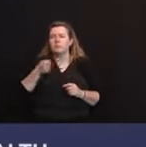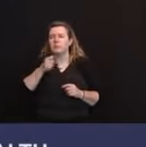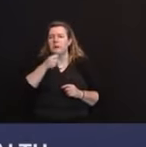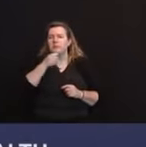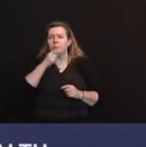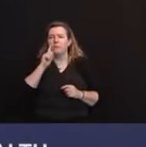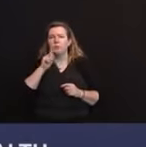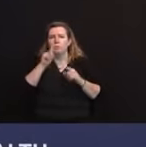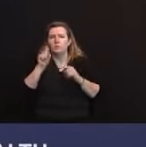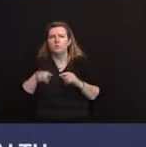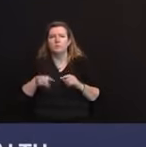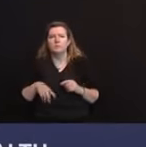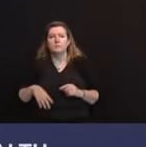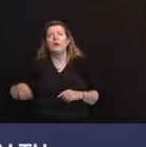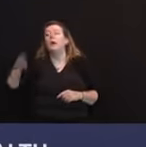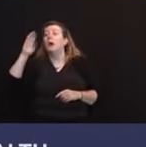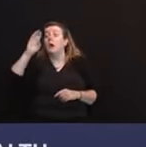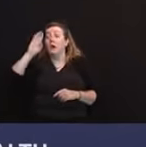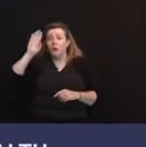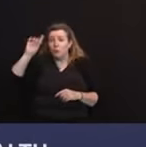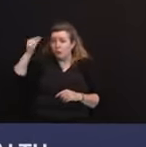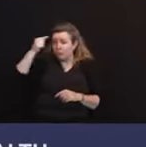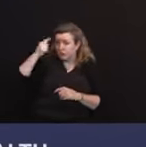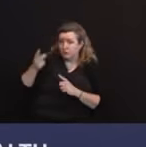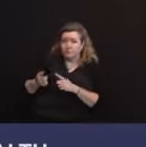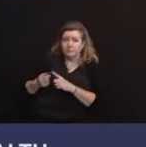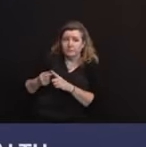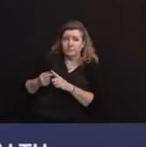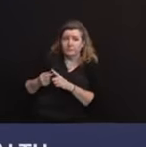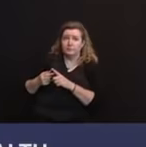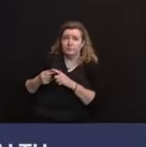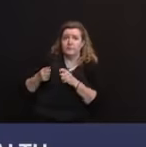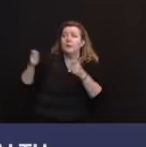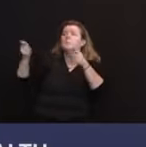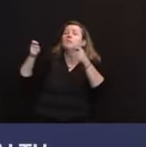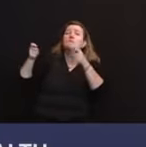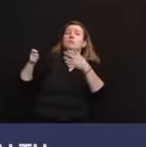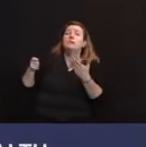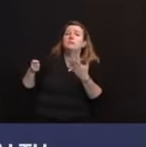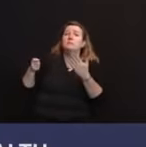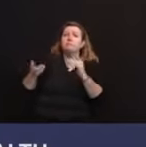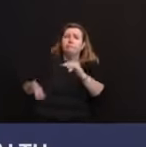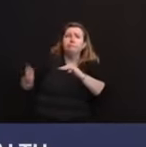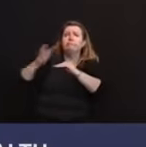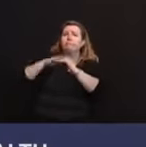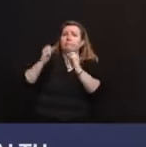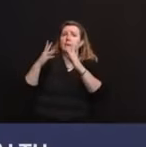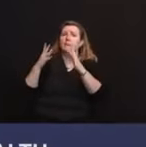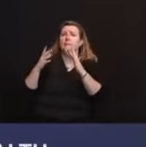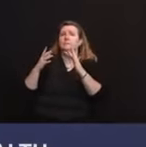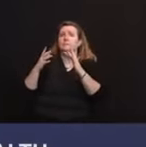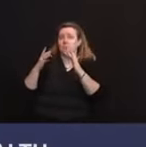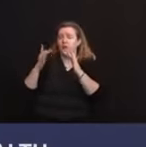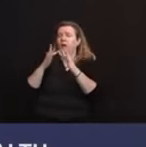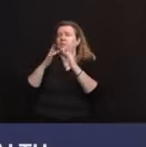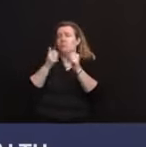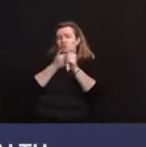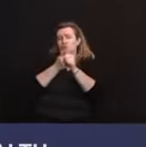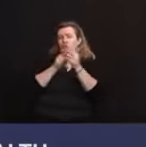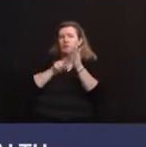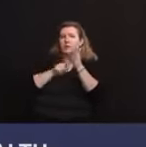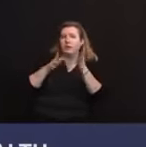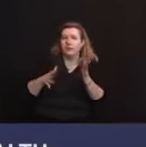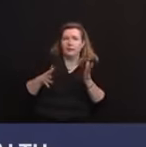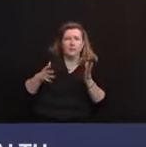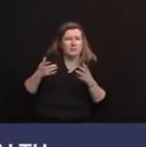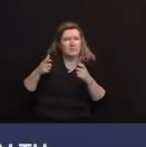Hello? Governor? The administration has continued to ramp up the amount of contact tracers you have on the ground, but the needle isn't moving with compliance.